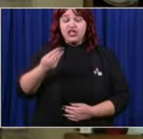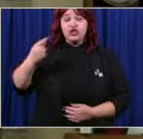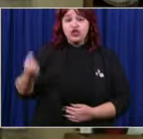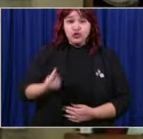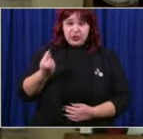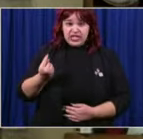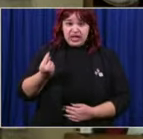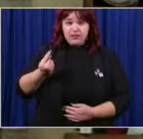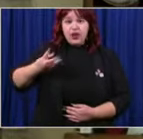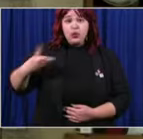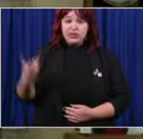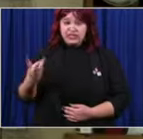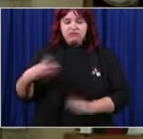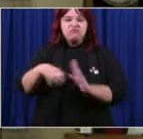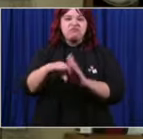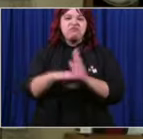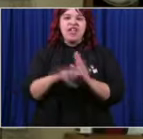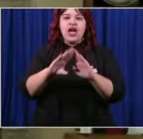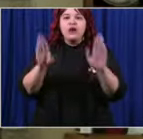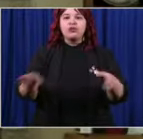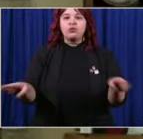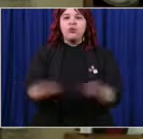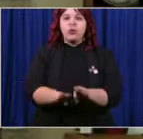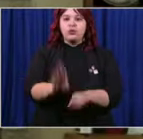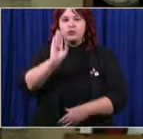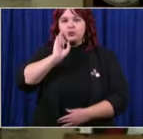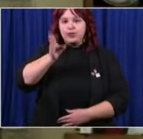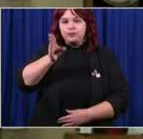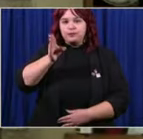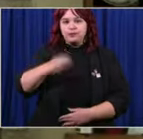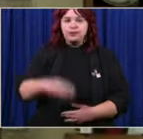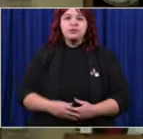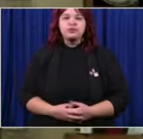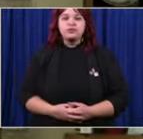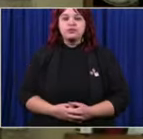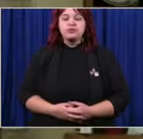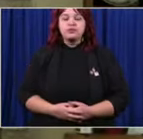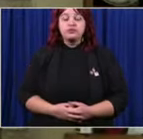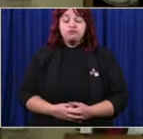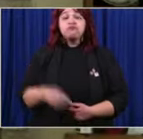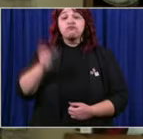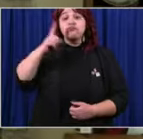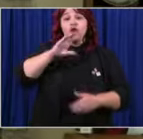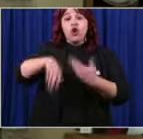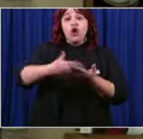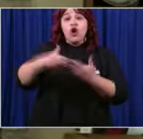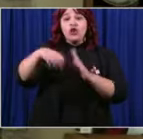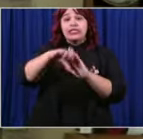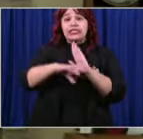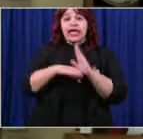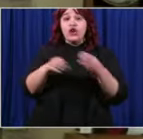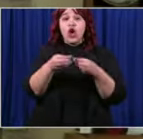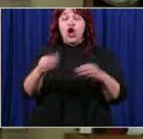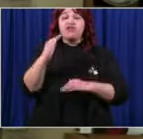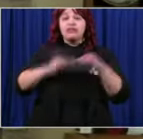and Wednesday. Further, I'm also ordering all state office buildings in downtown Columbus